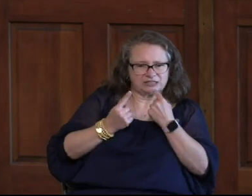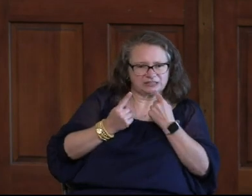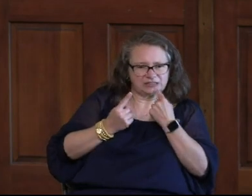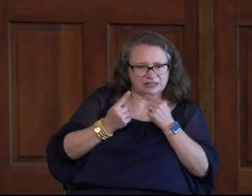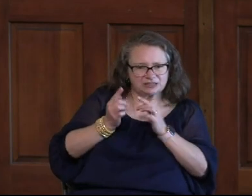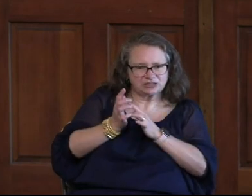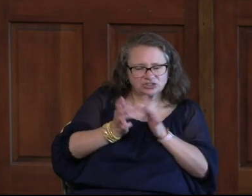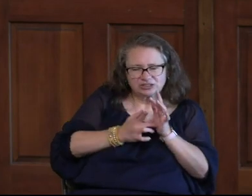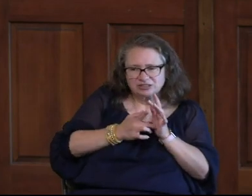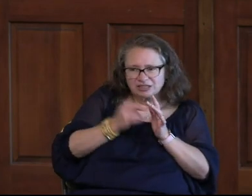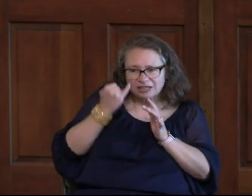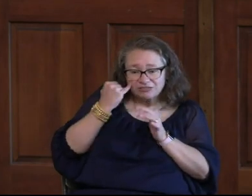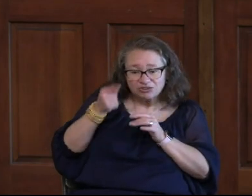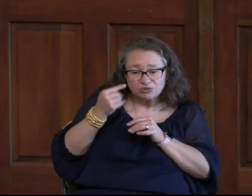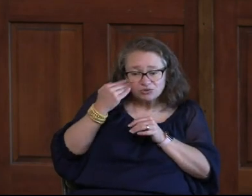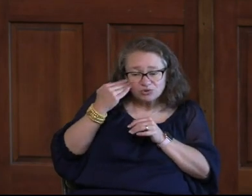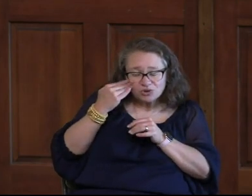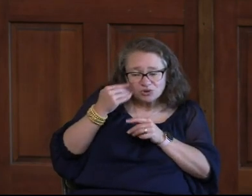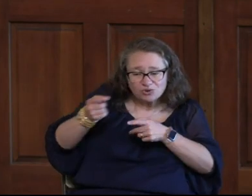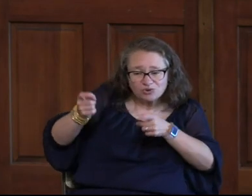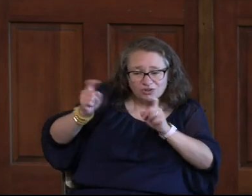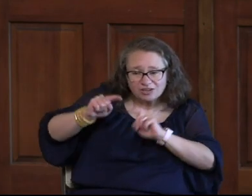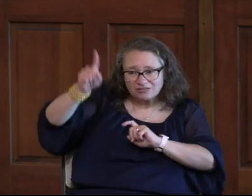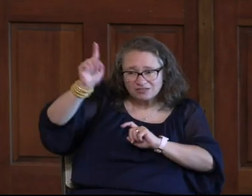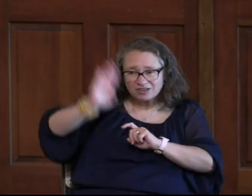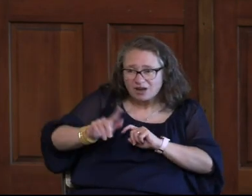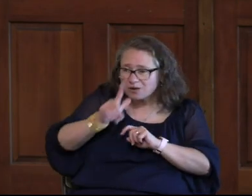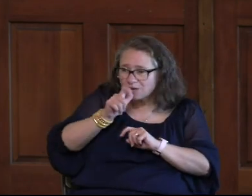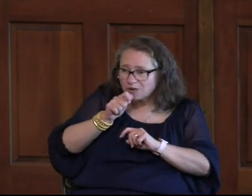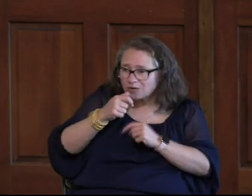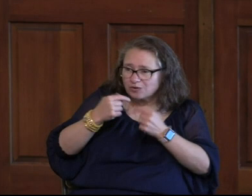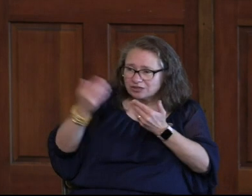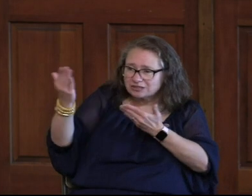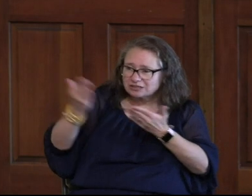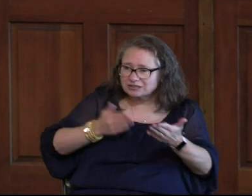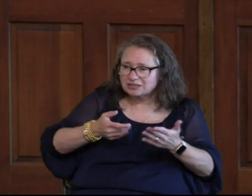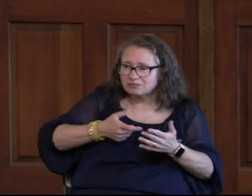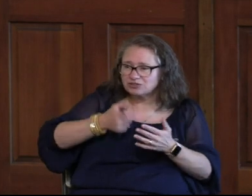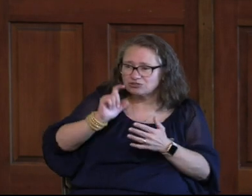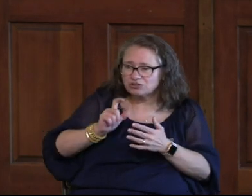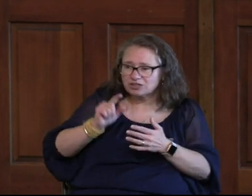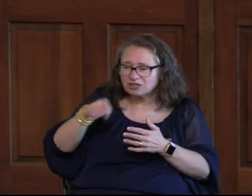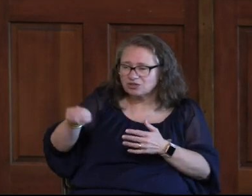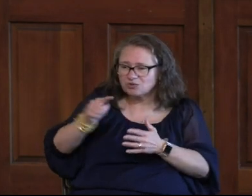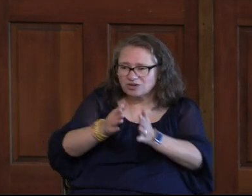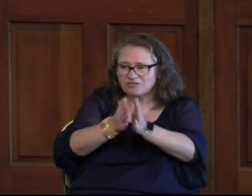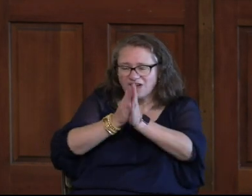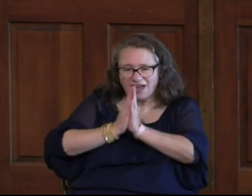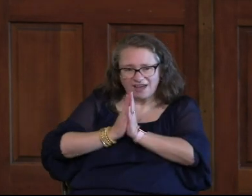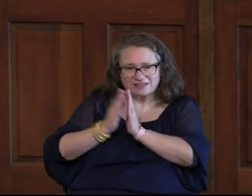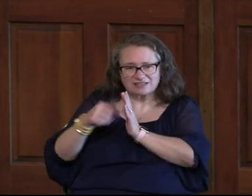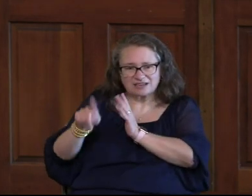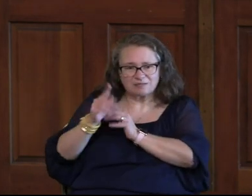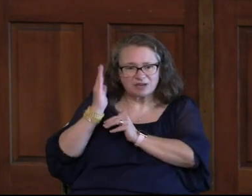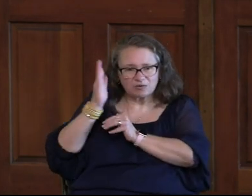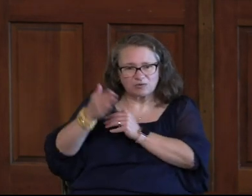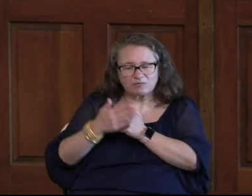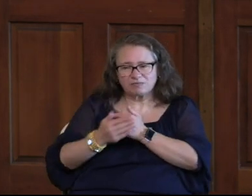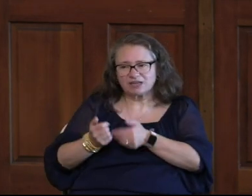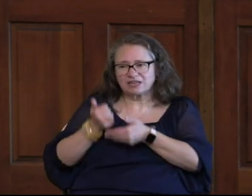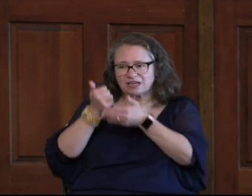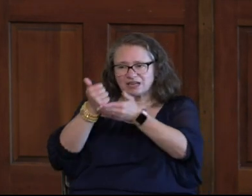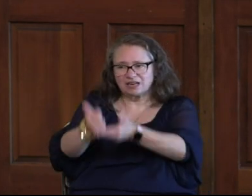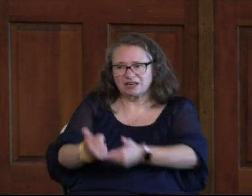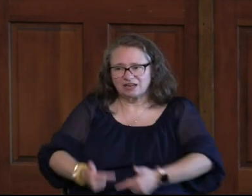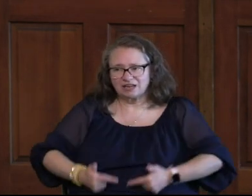Jesus Says God And Who It Is Saying To You Give Me A Drink You Would Have Asked Him And He Would Have Given You